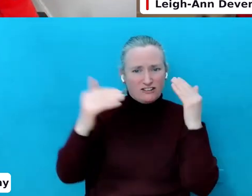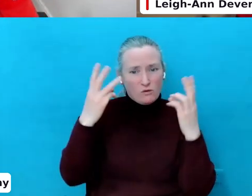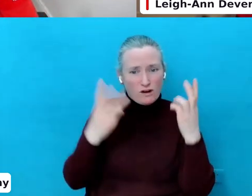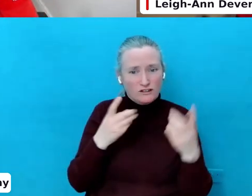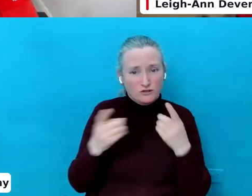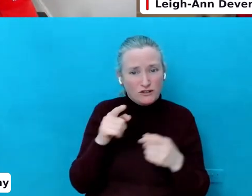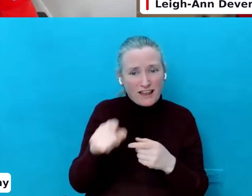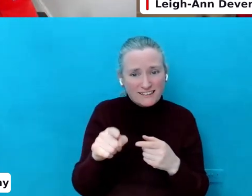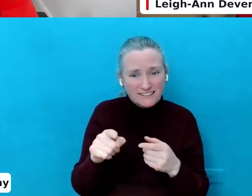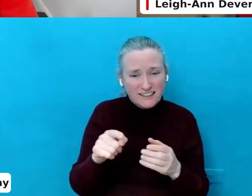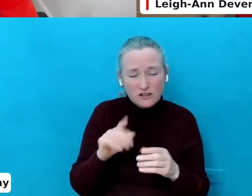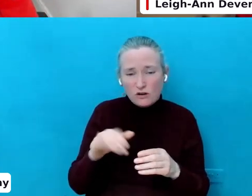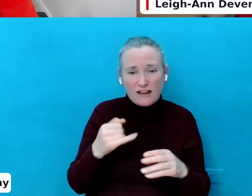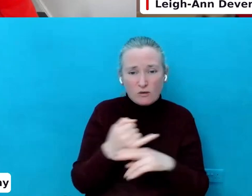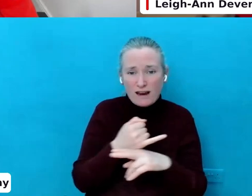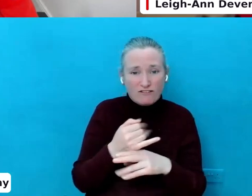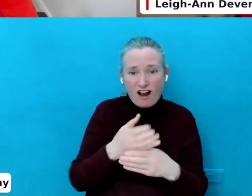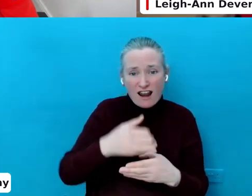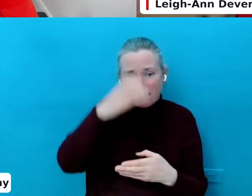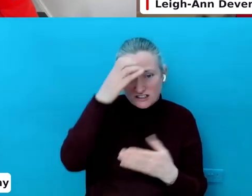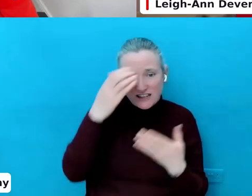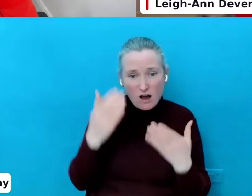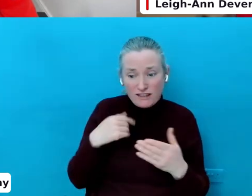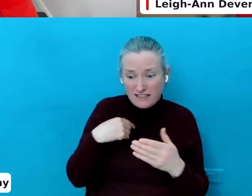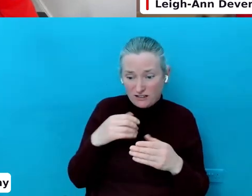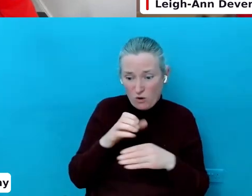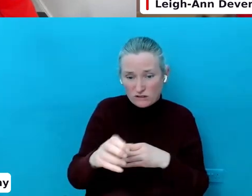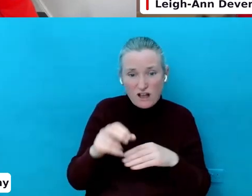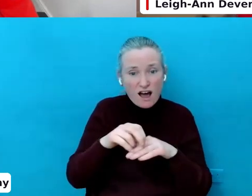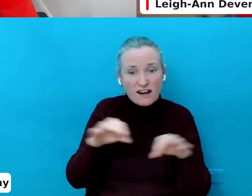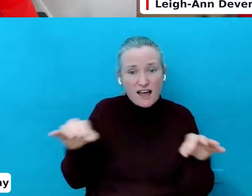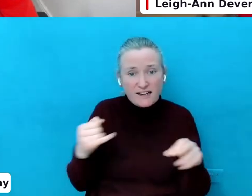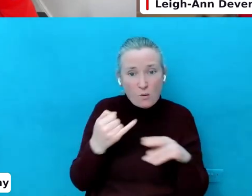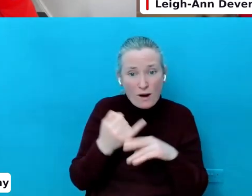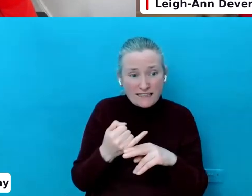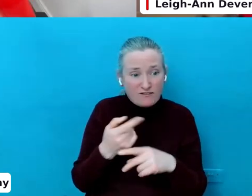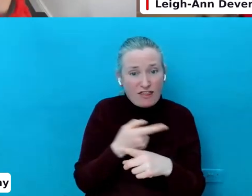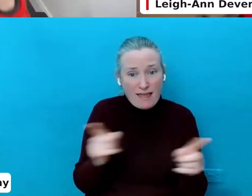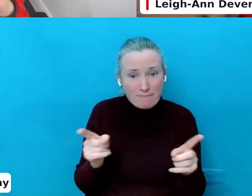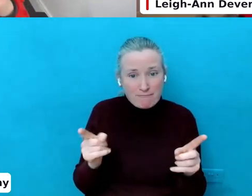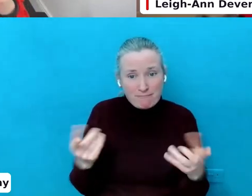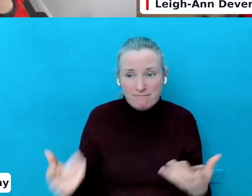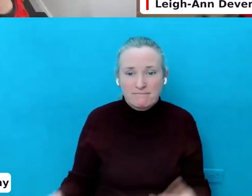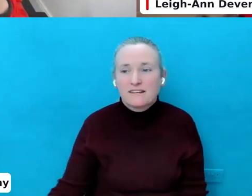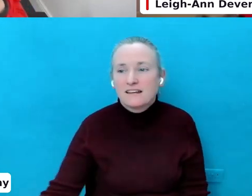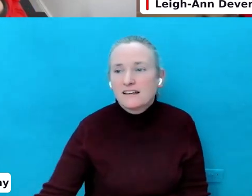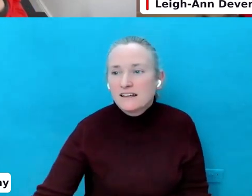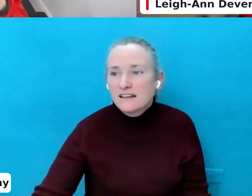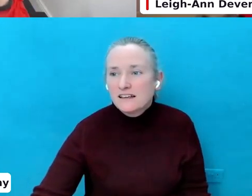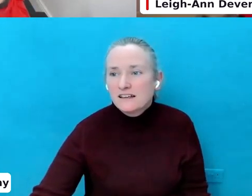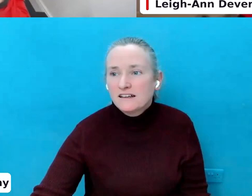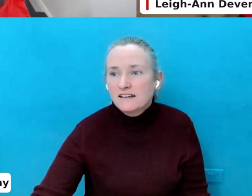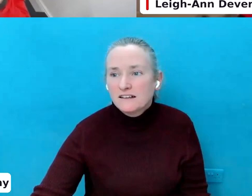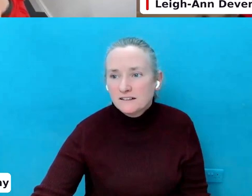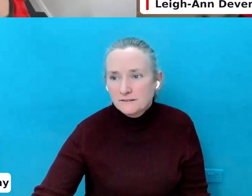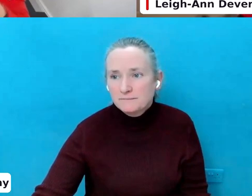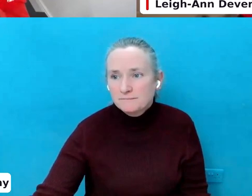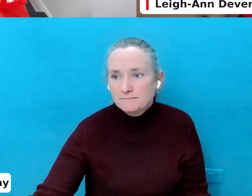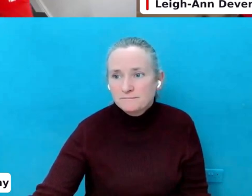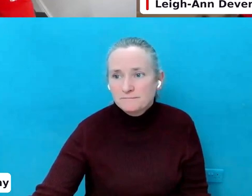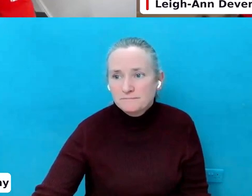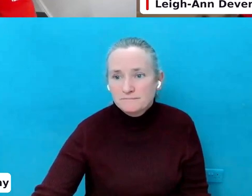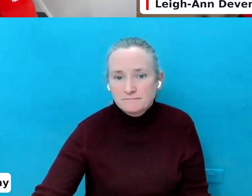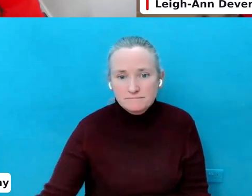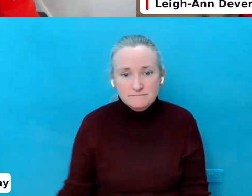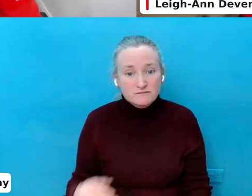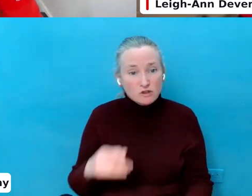They don't have to wait for college anymore. These courses are all online waiting for them. So what is it your child likes? Google.